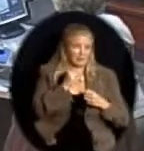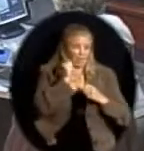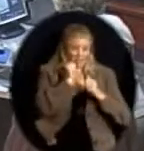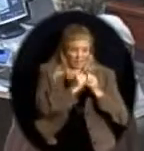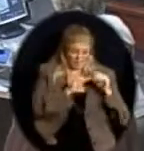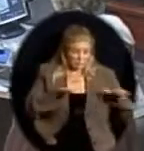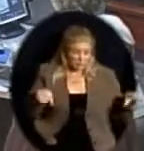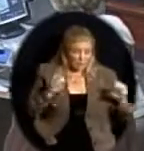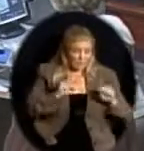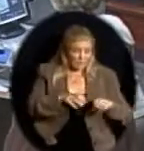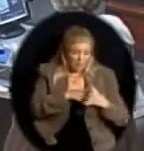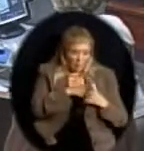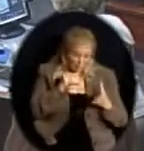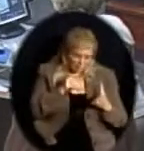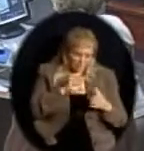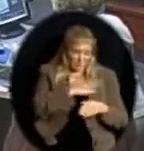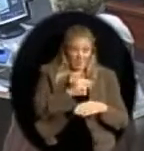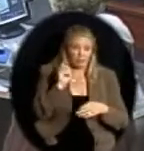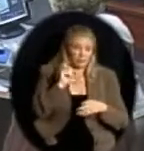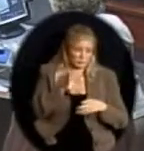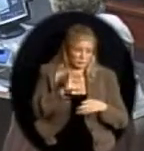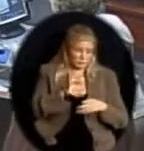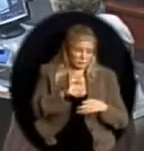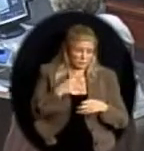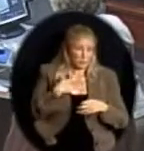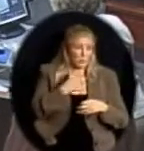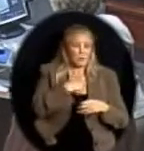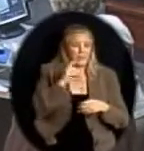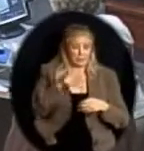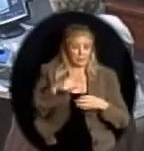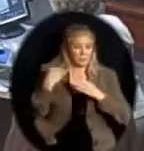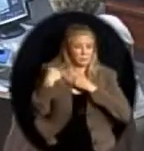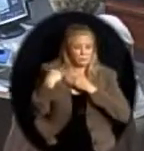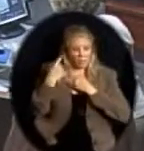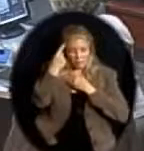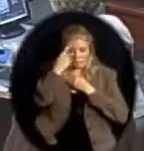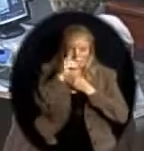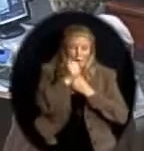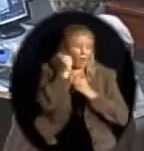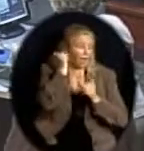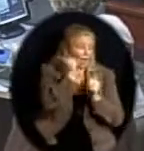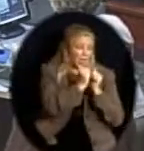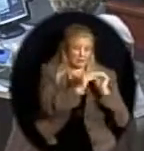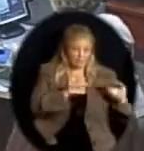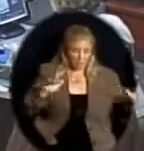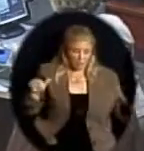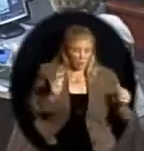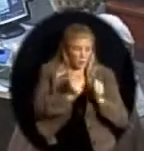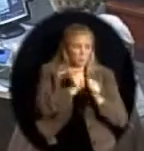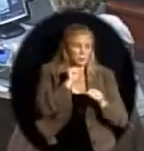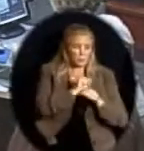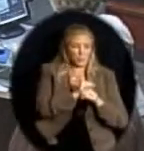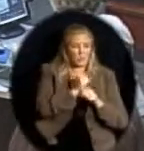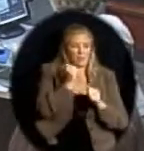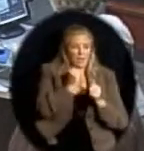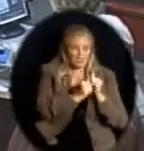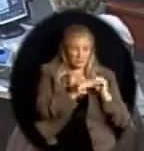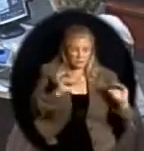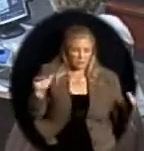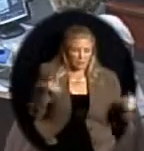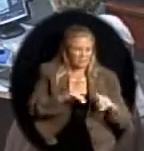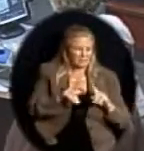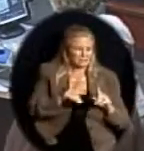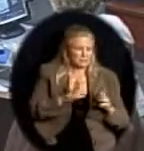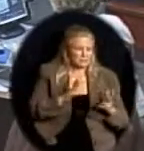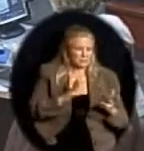child should learn, and we need to be responsible to every child, and we need to work with every child. But yet, to